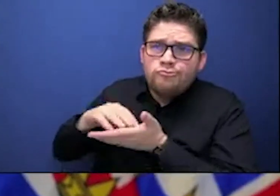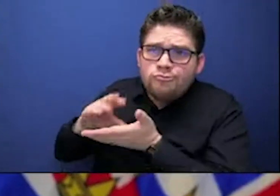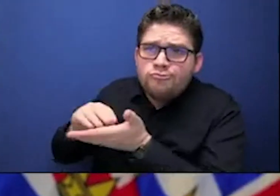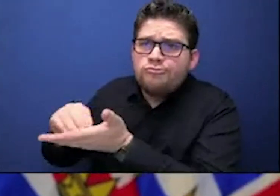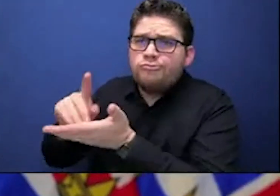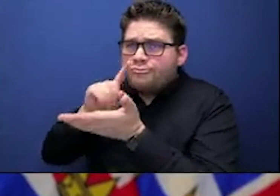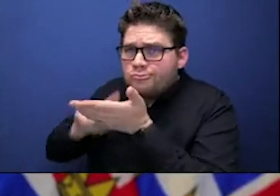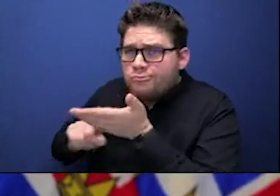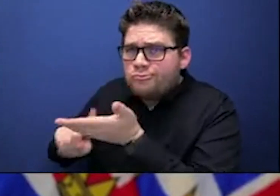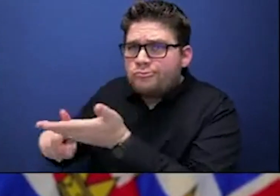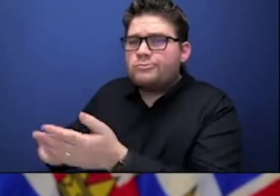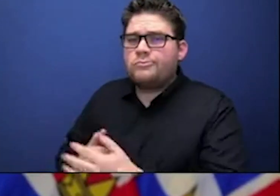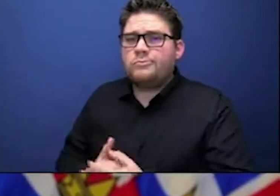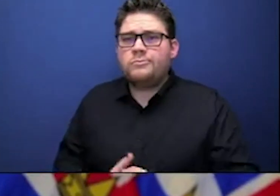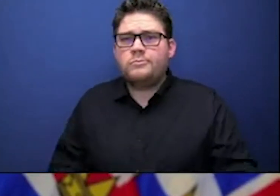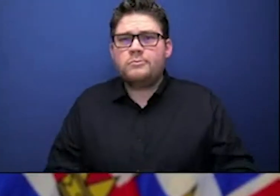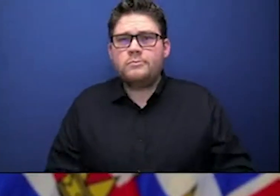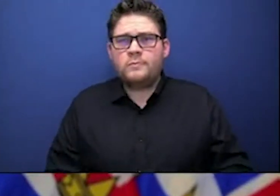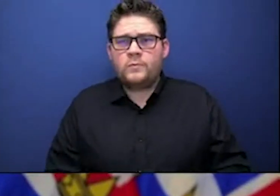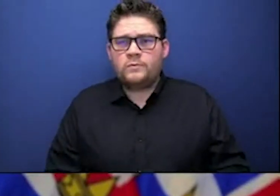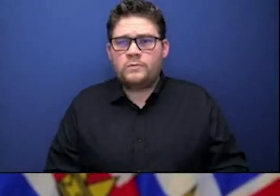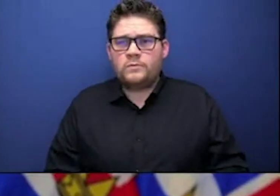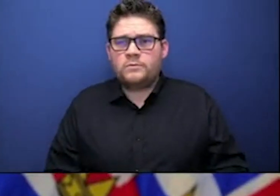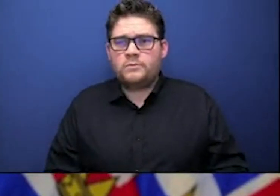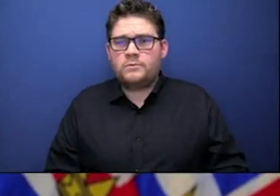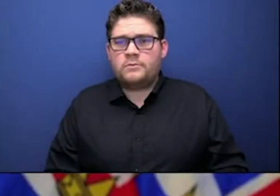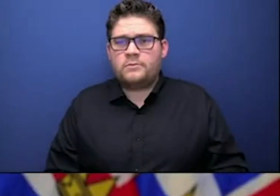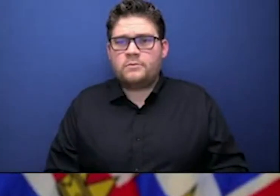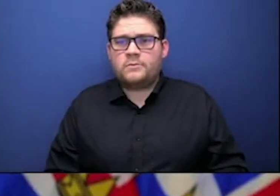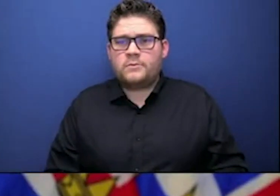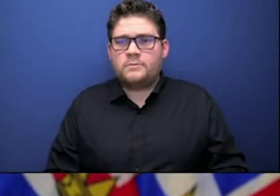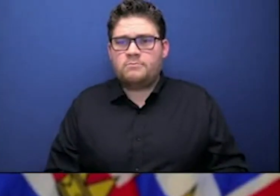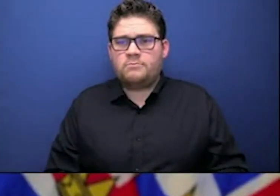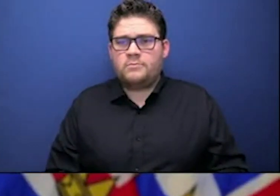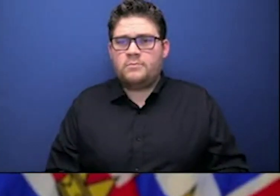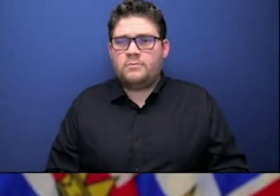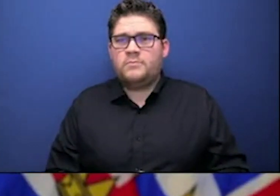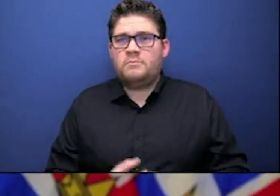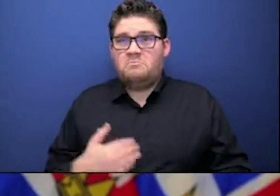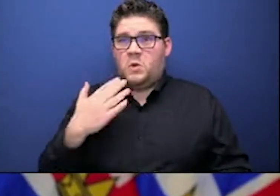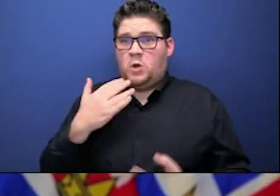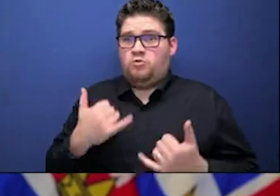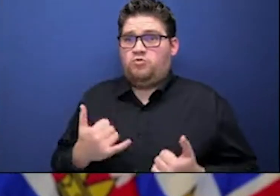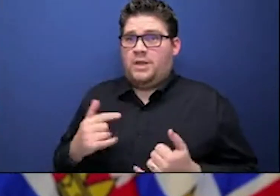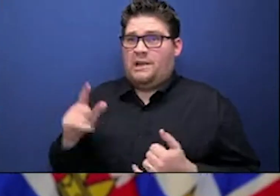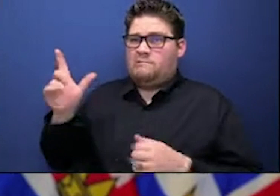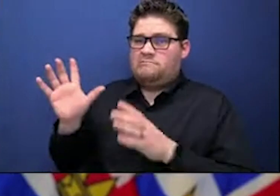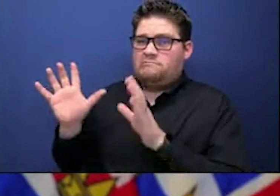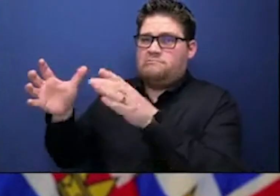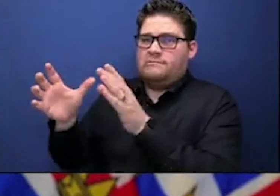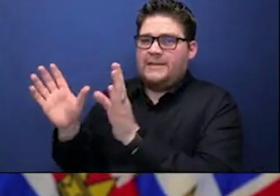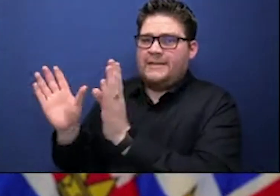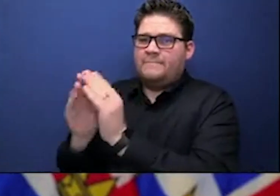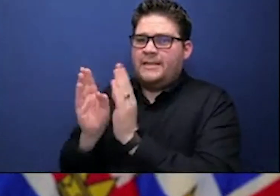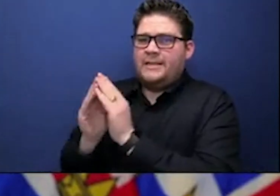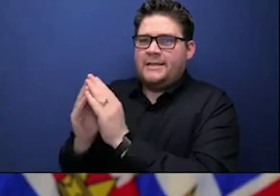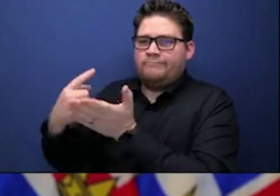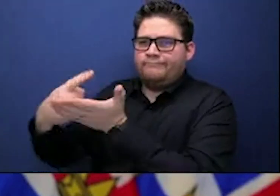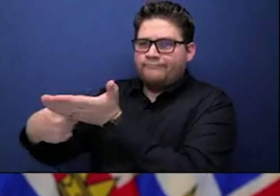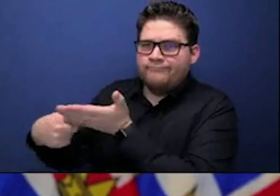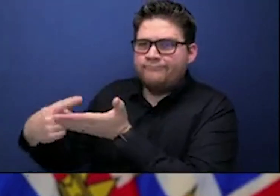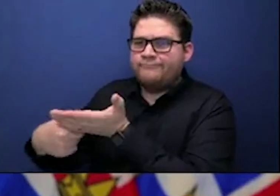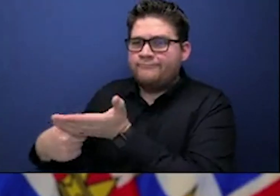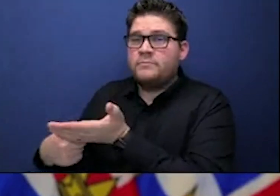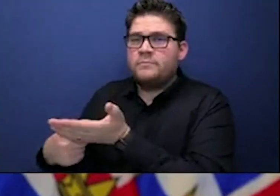with NASI in more detail. And I don't have the access to that yet. But yes, we're,